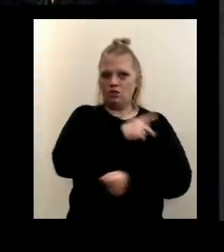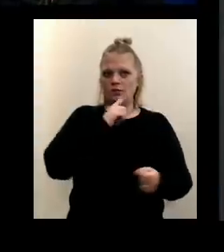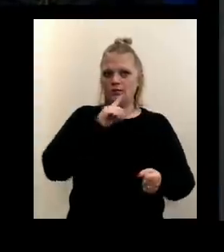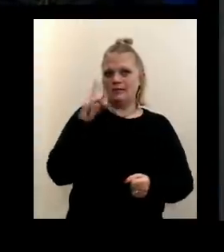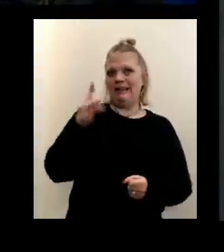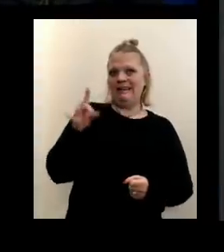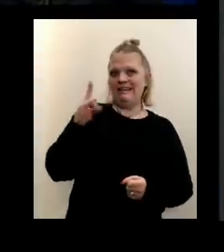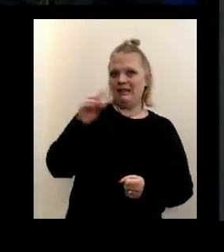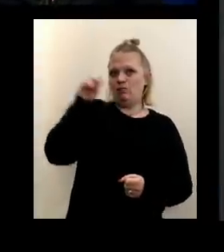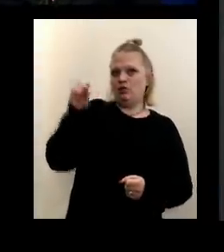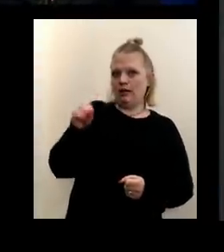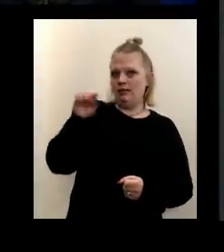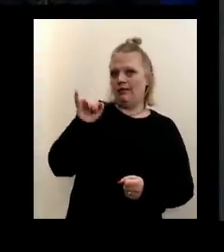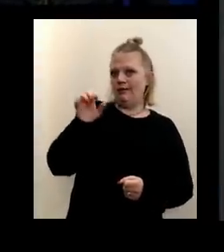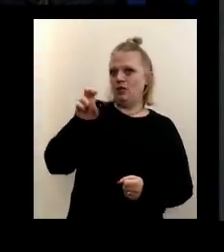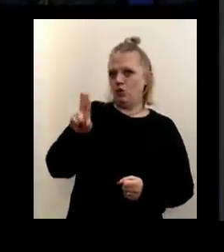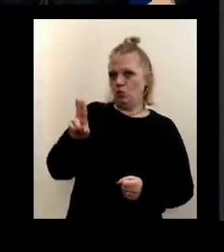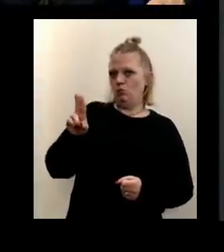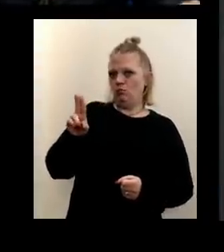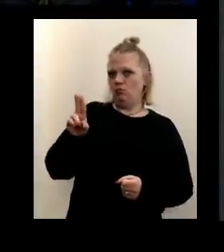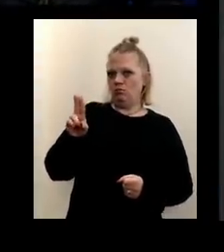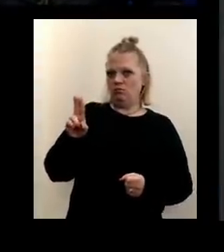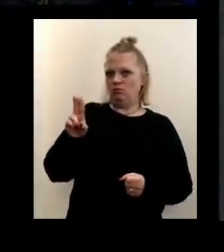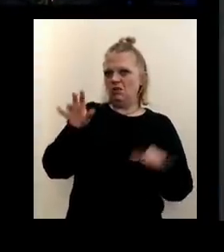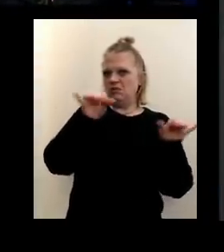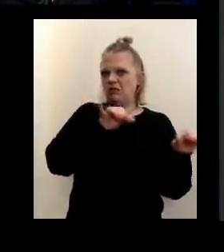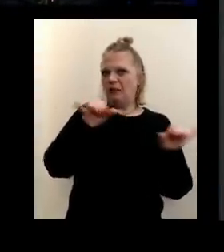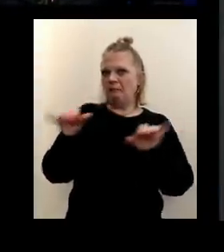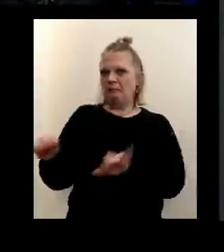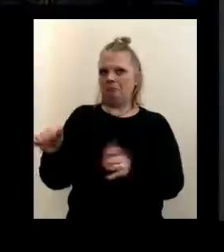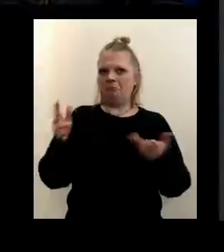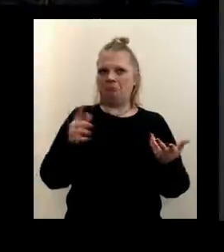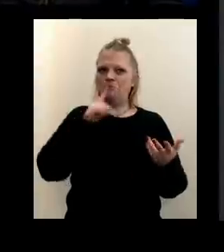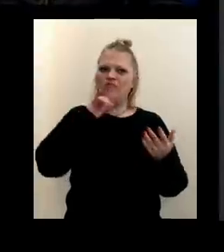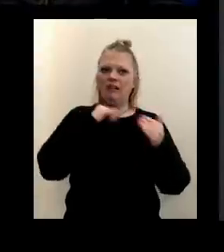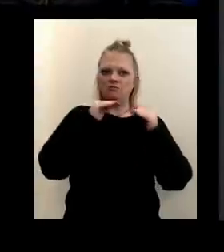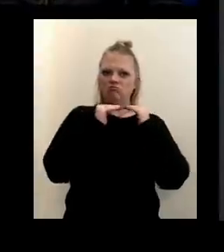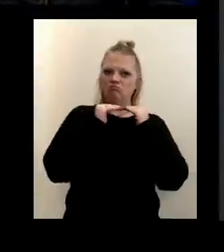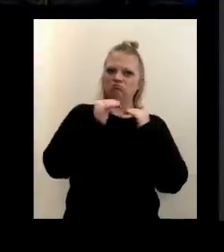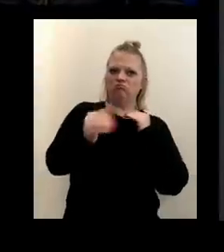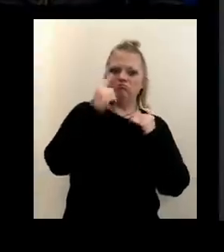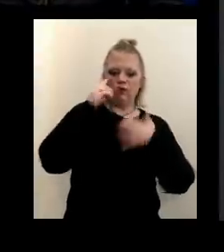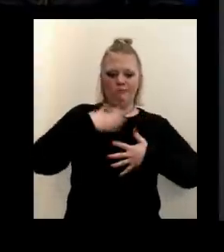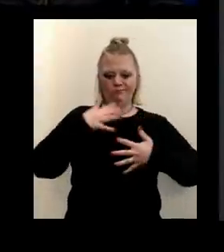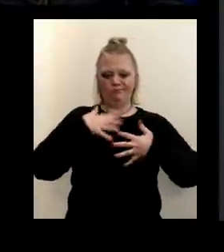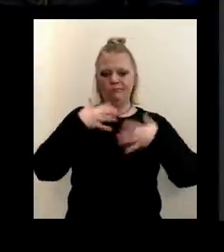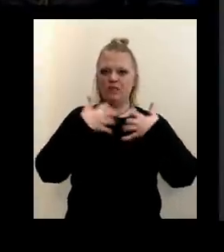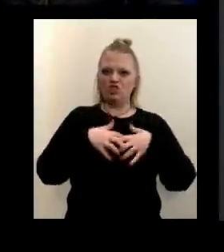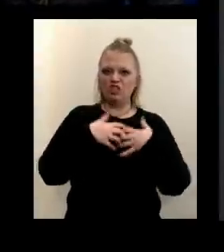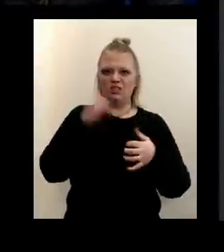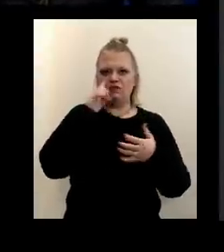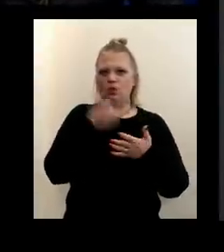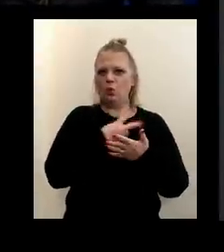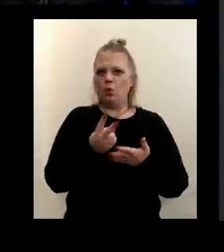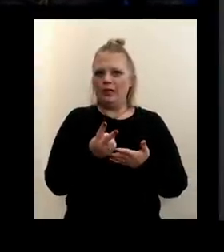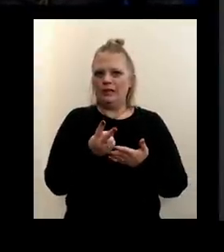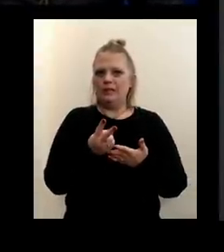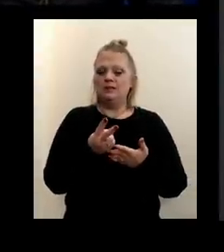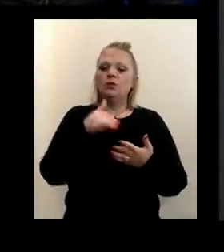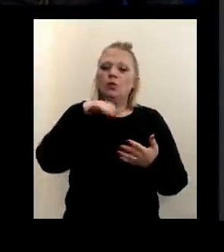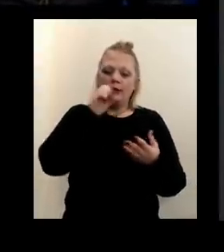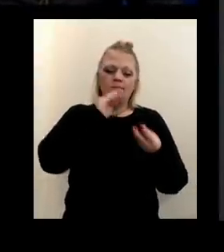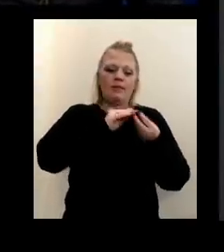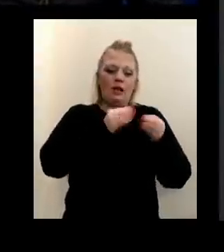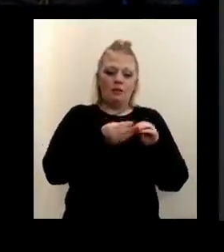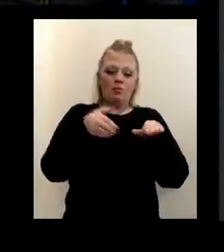category. And ICU and airway assist numbers have remained steady over the last two weeks, even though the number of deaths